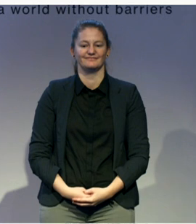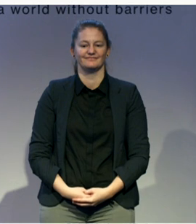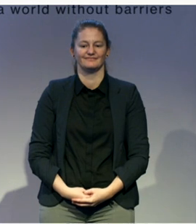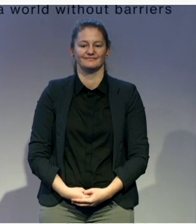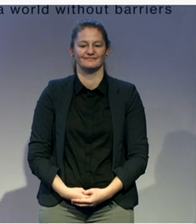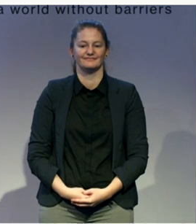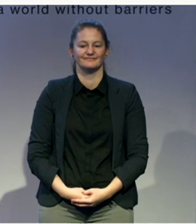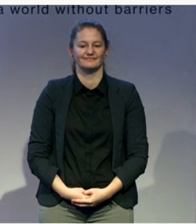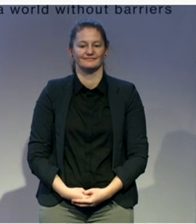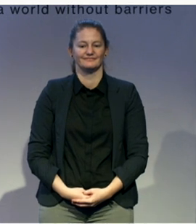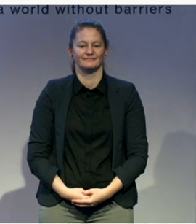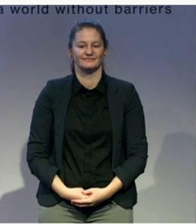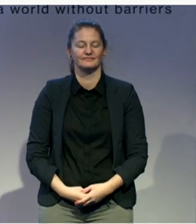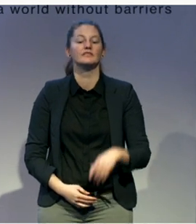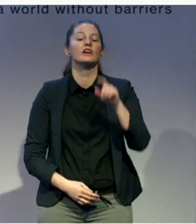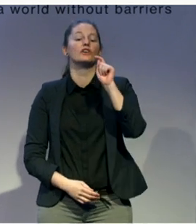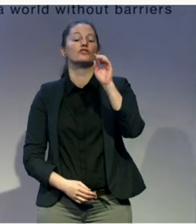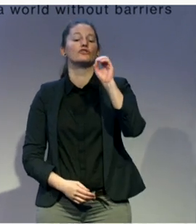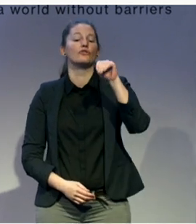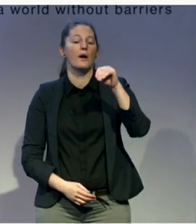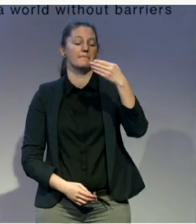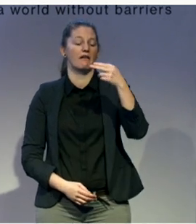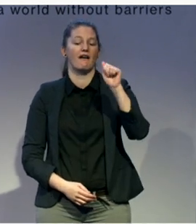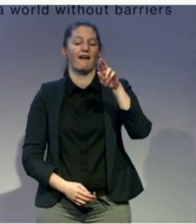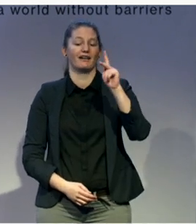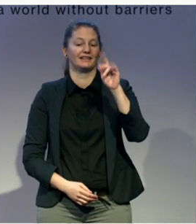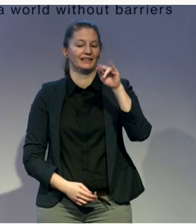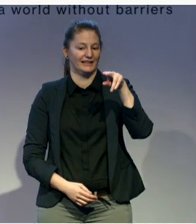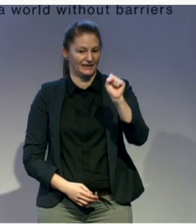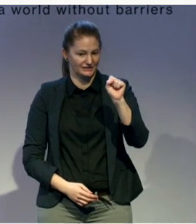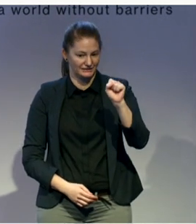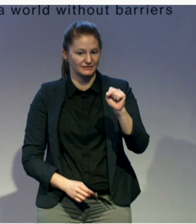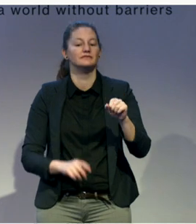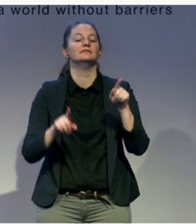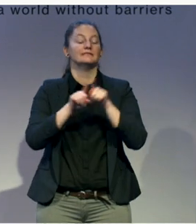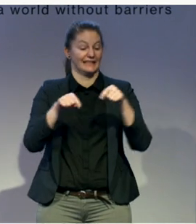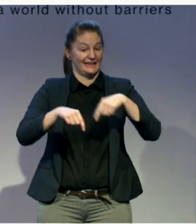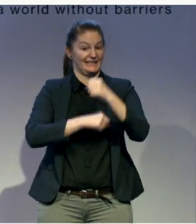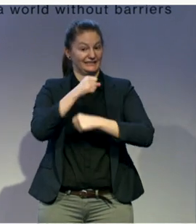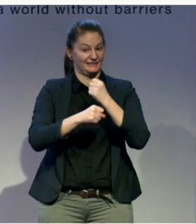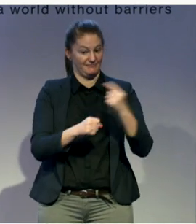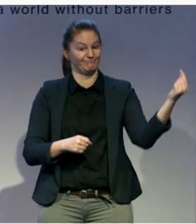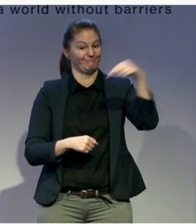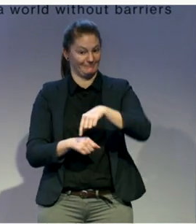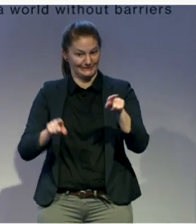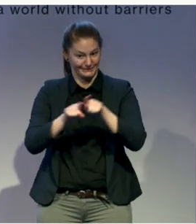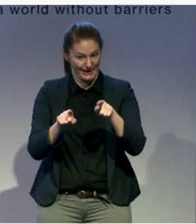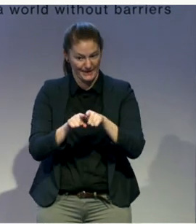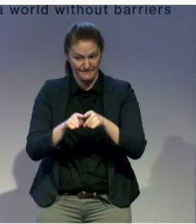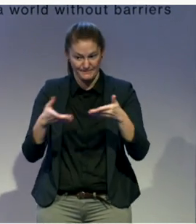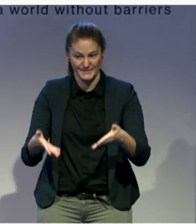we thought it was essential in developing and passing the Americans with Disabilities Act to have